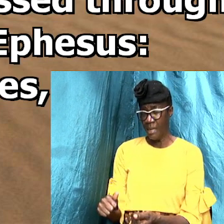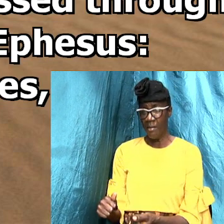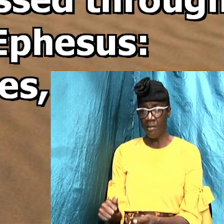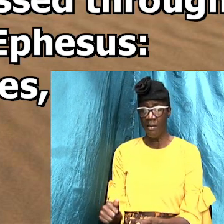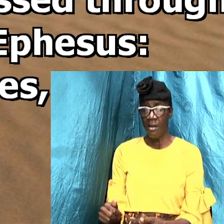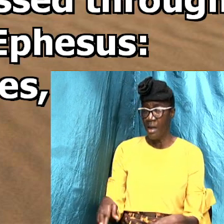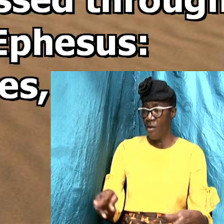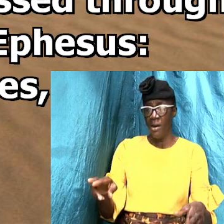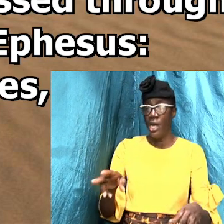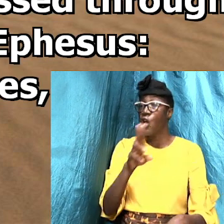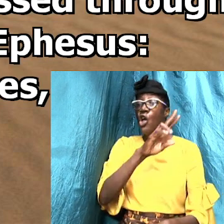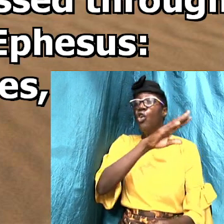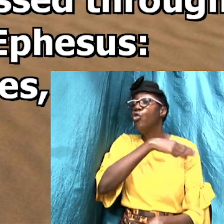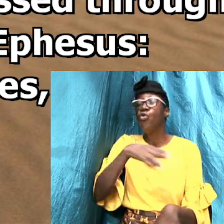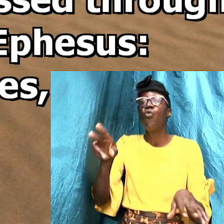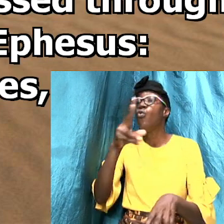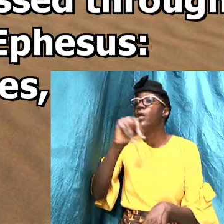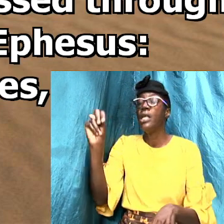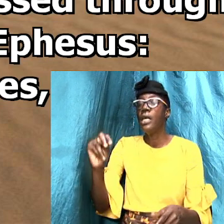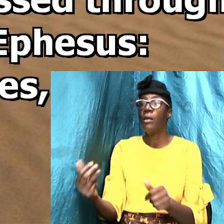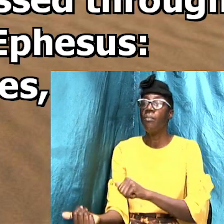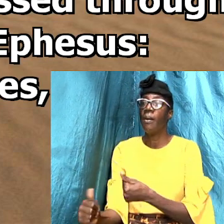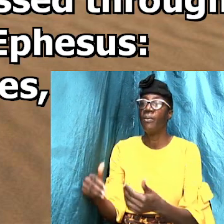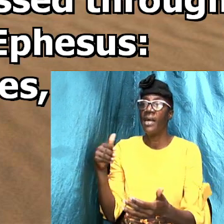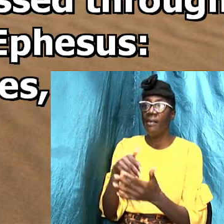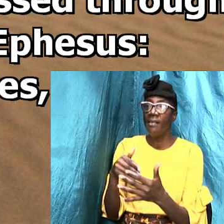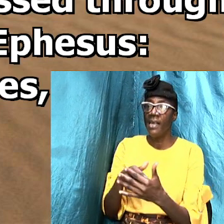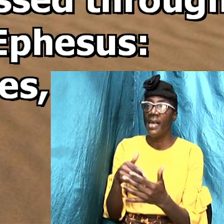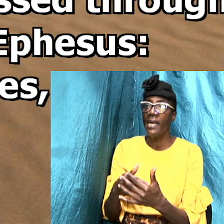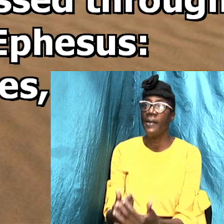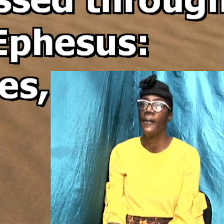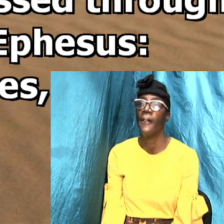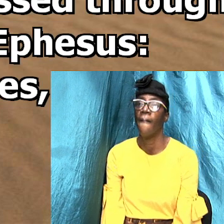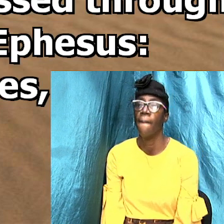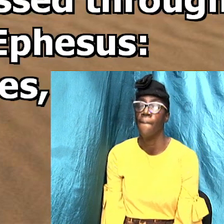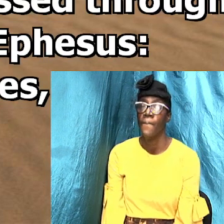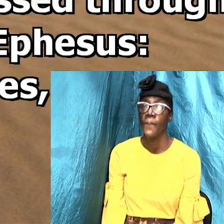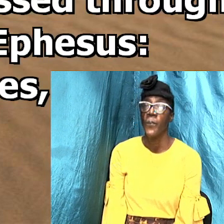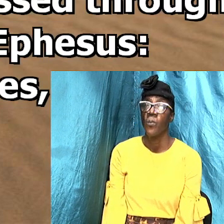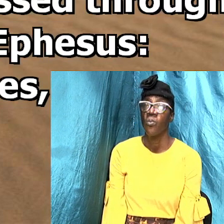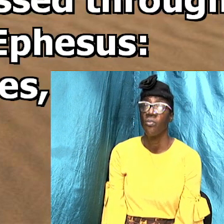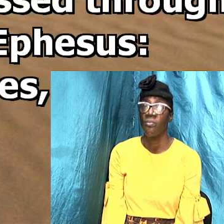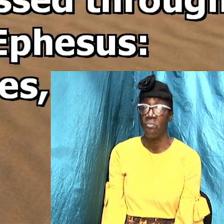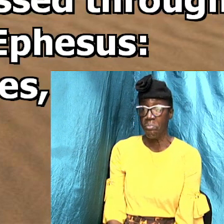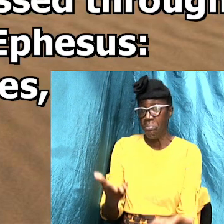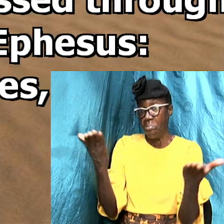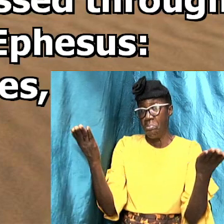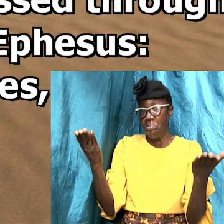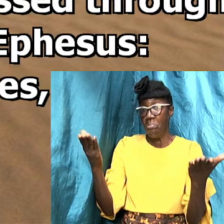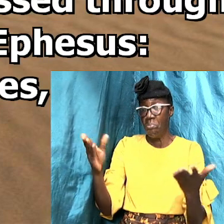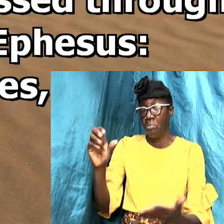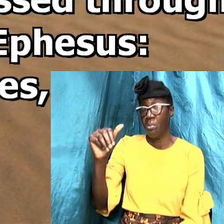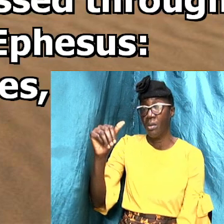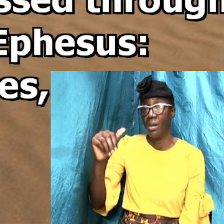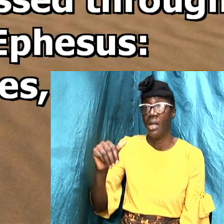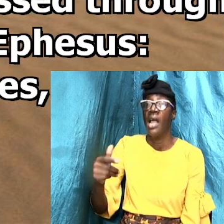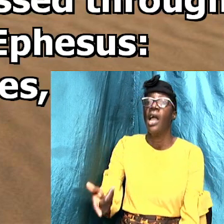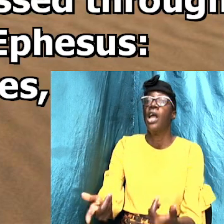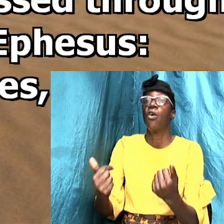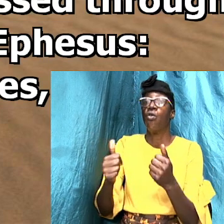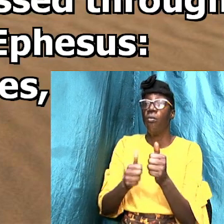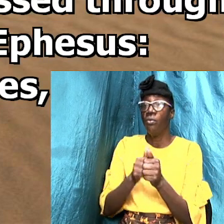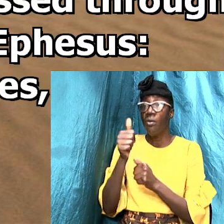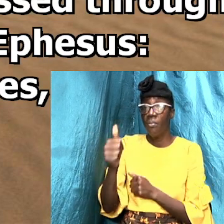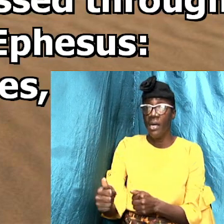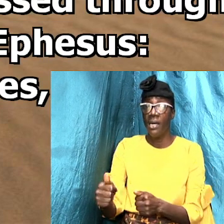I don't need to baptize again oh glory to God look at Acts 19 now and it came to